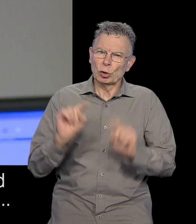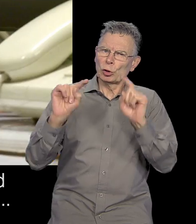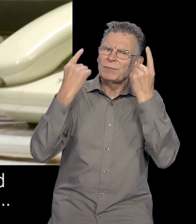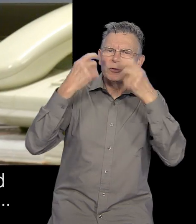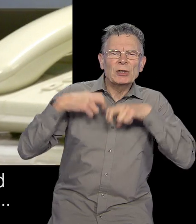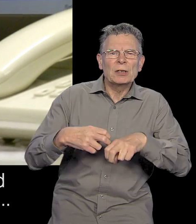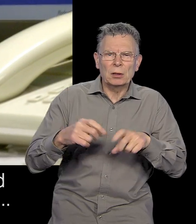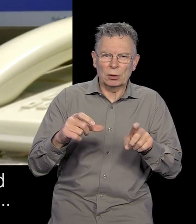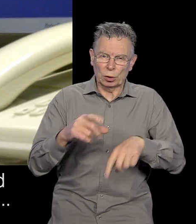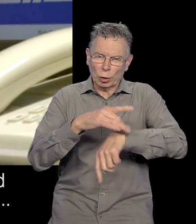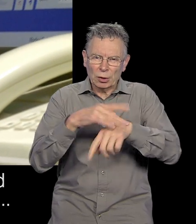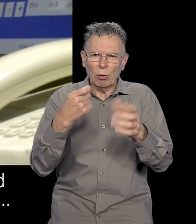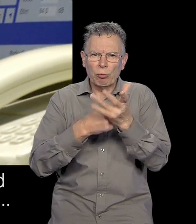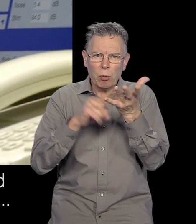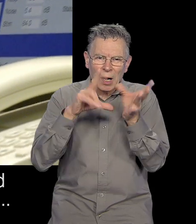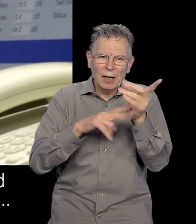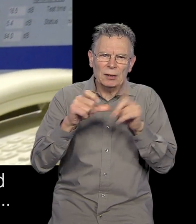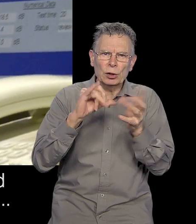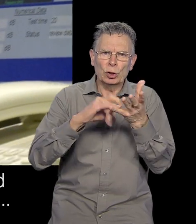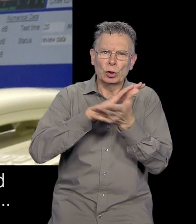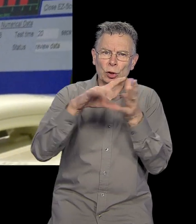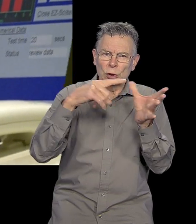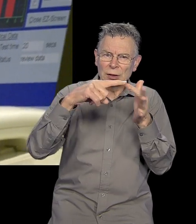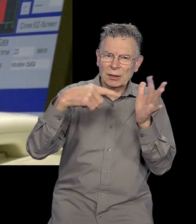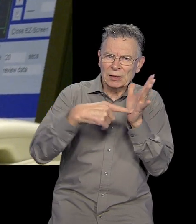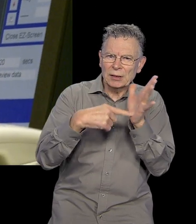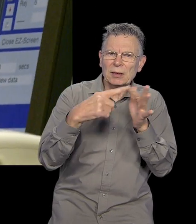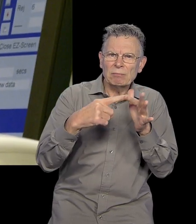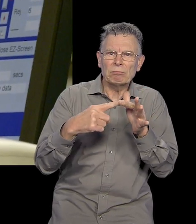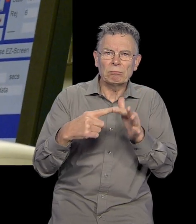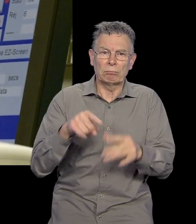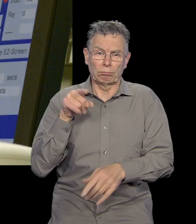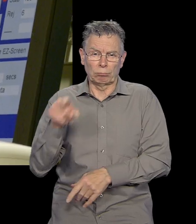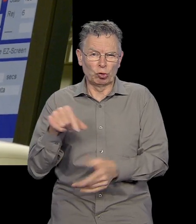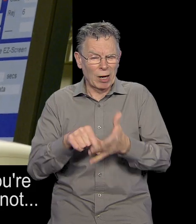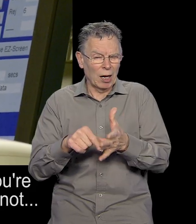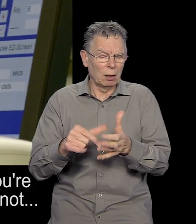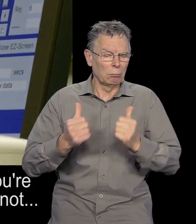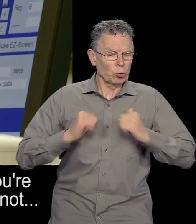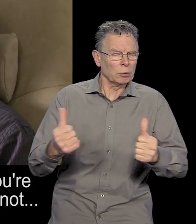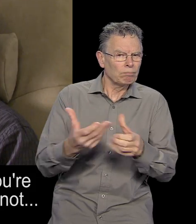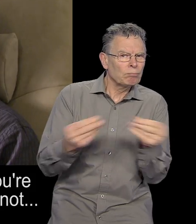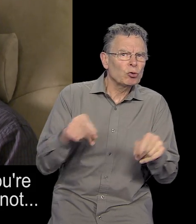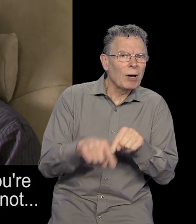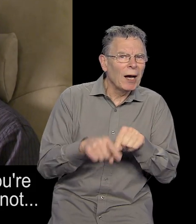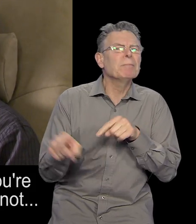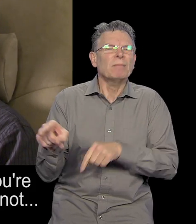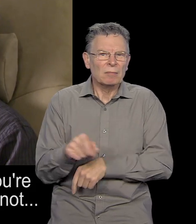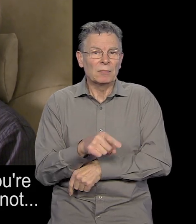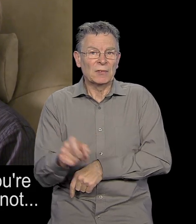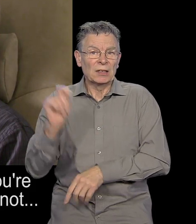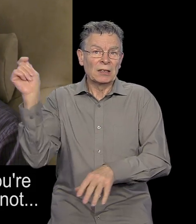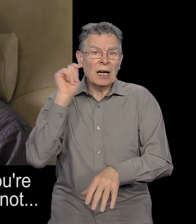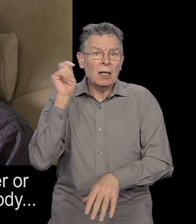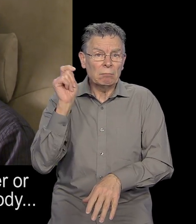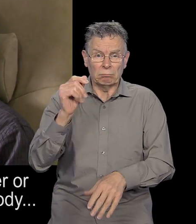Chief researcher, Dr Roland Shett, is leading the fight towards finding a cure. Tinnitus is a phantom sound. You're hearing